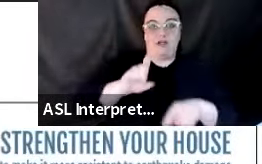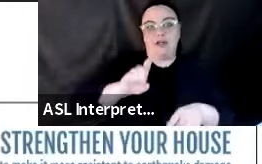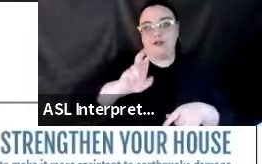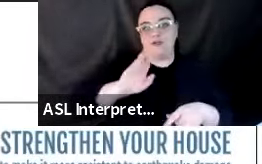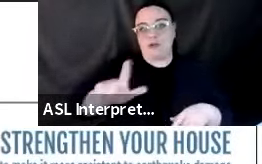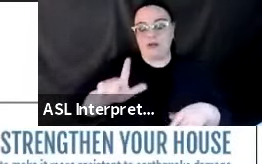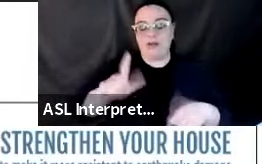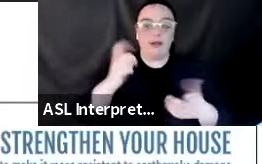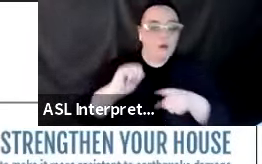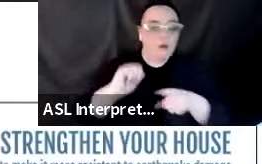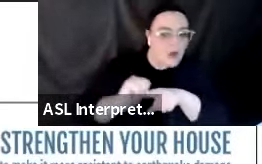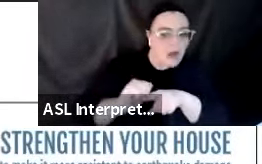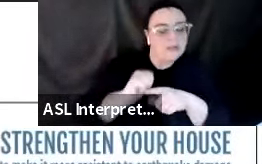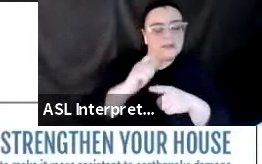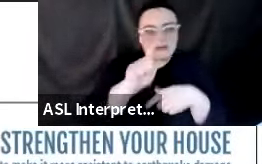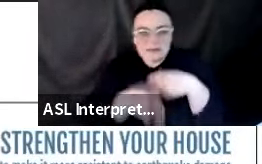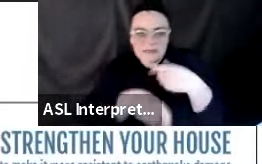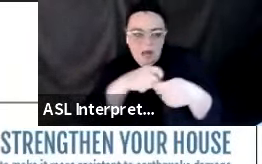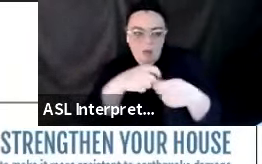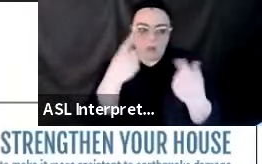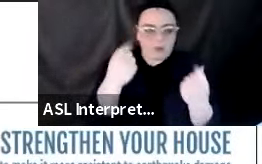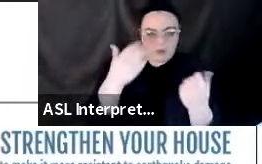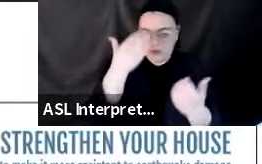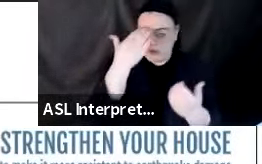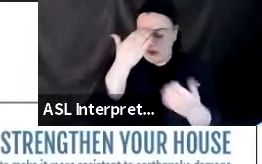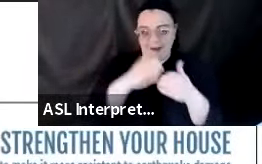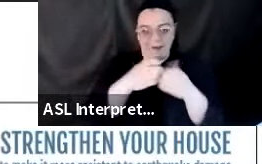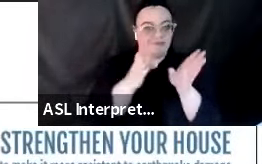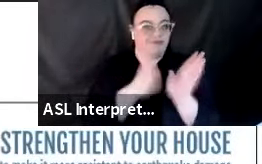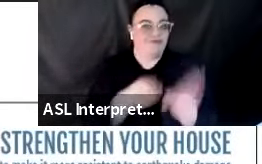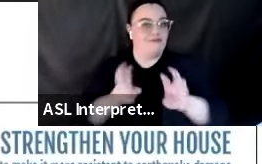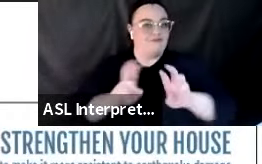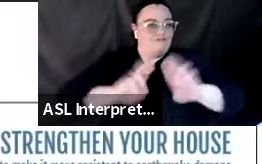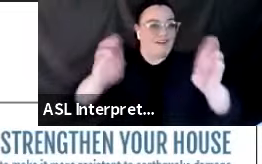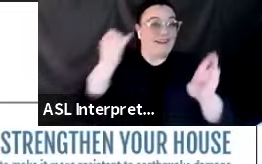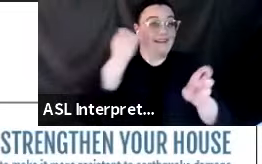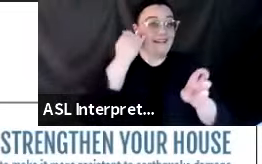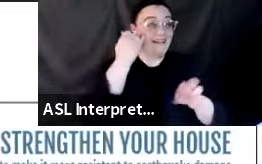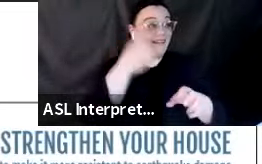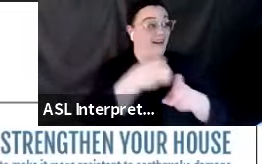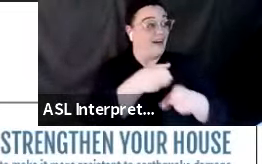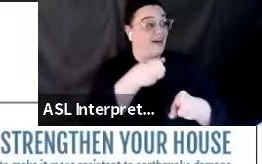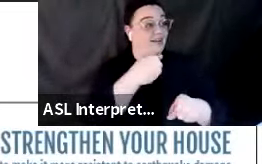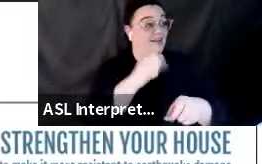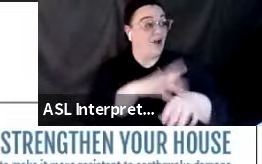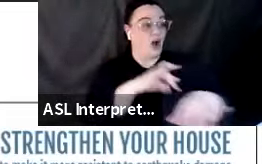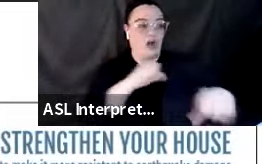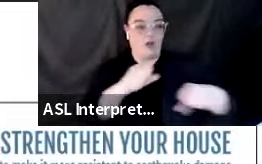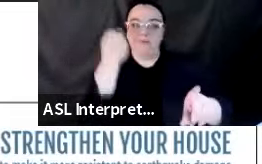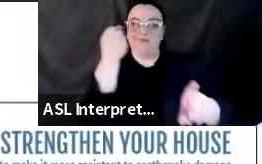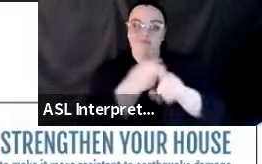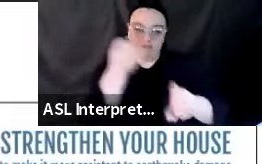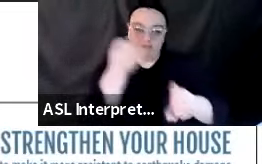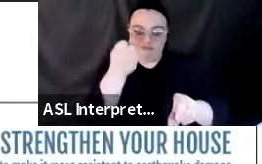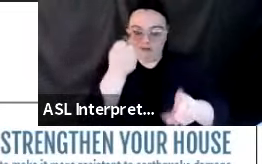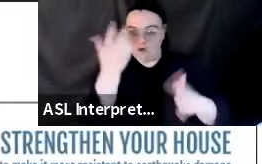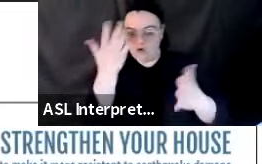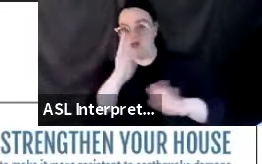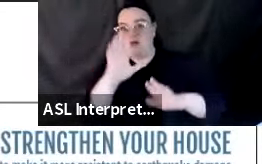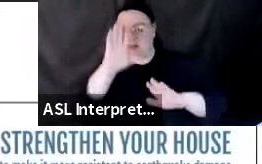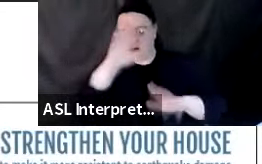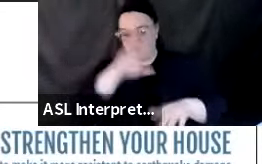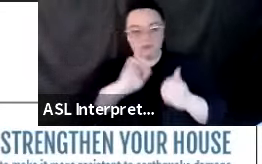practice what to do at the moment. The earthquake strikes, which is to develop this muscle memory